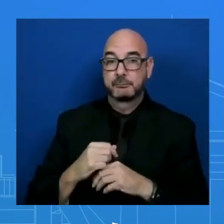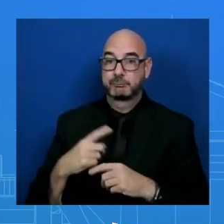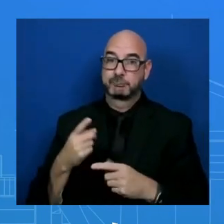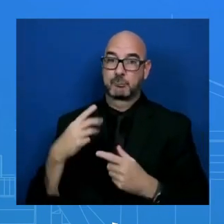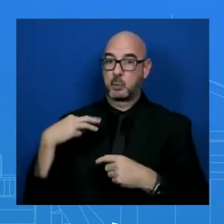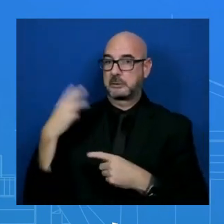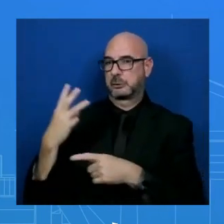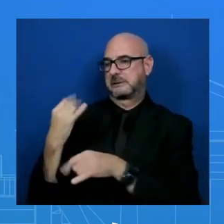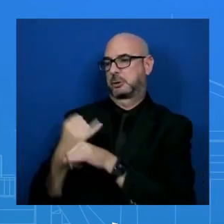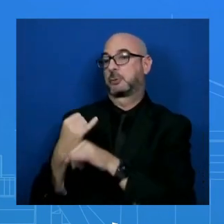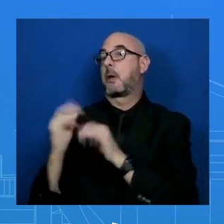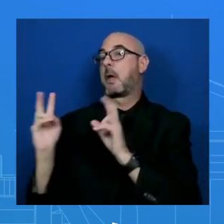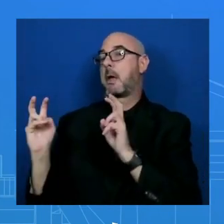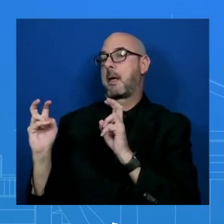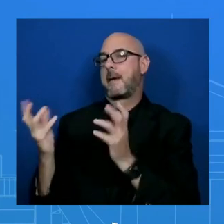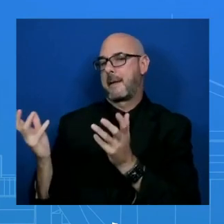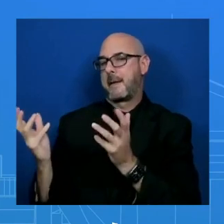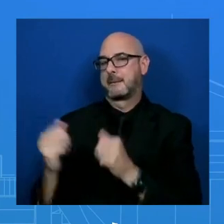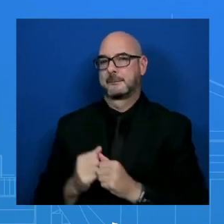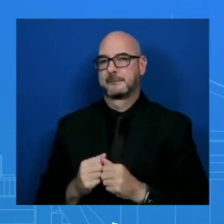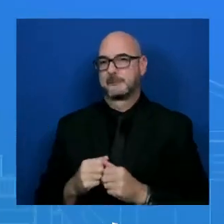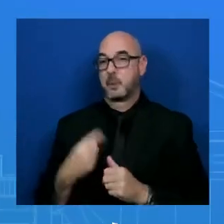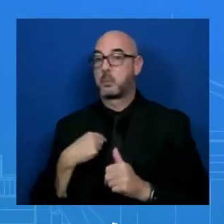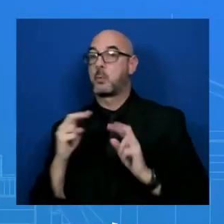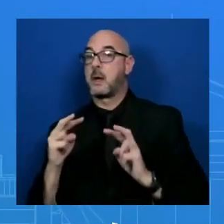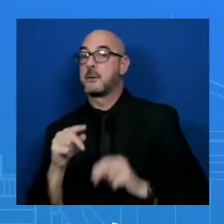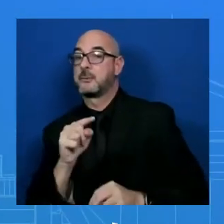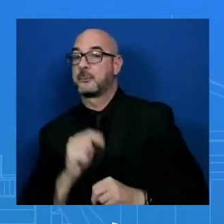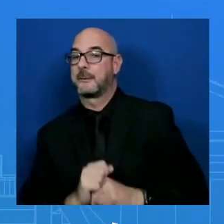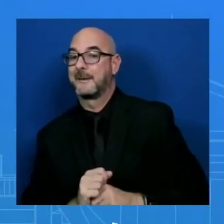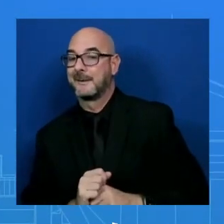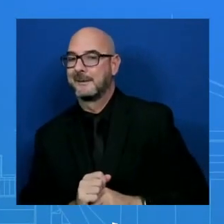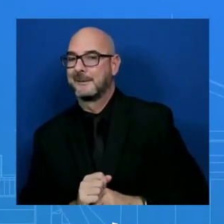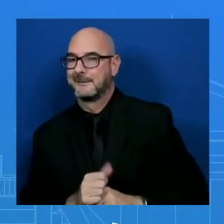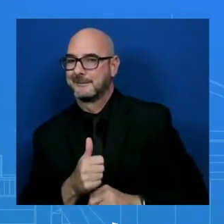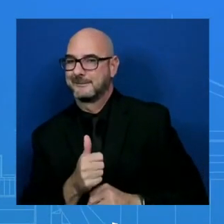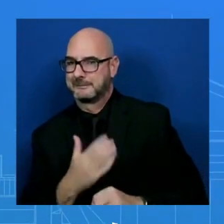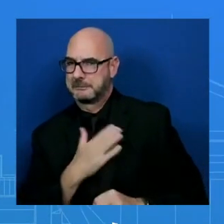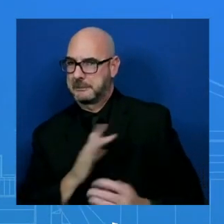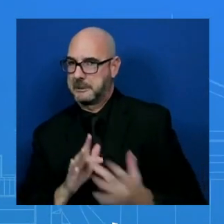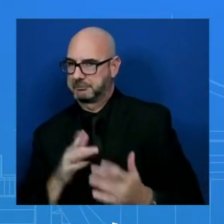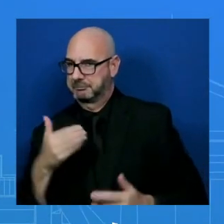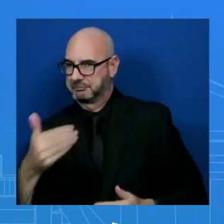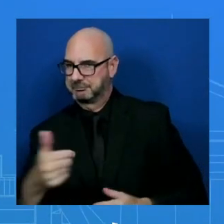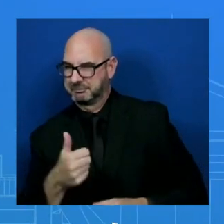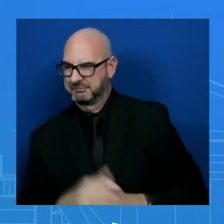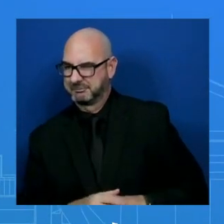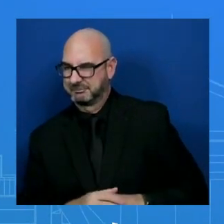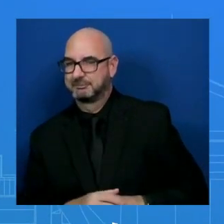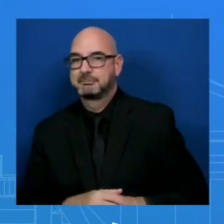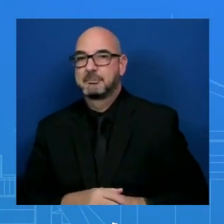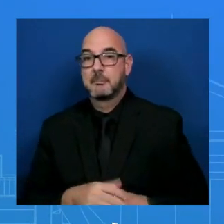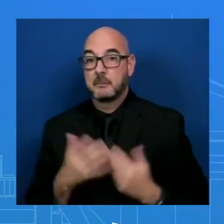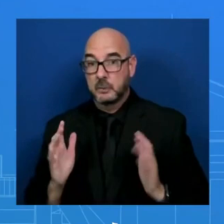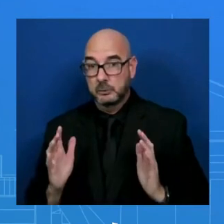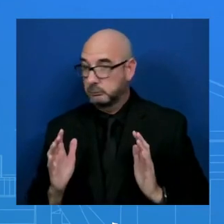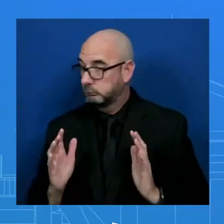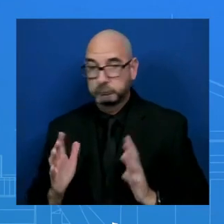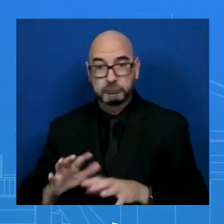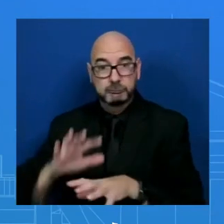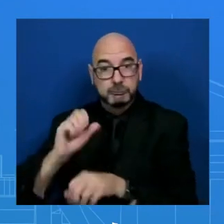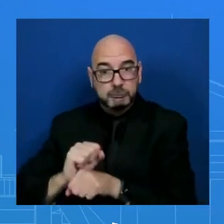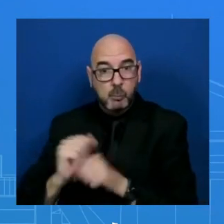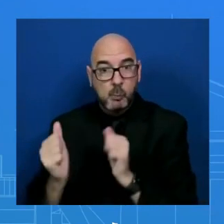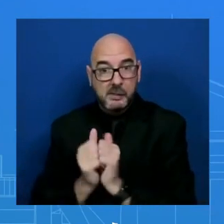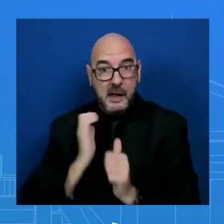so we will be watching. Please keep in touch. And of course, of course, book our people, as you know. MS. But seriously, in